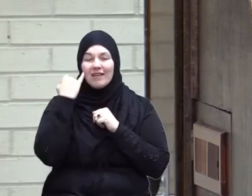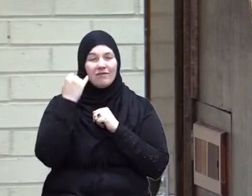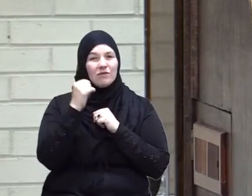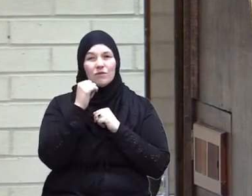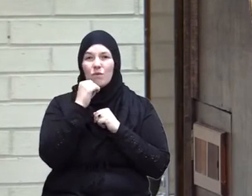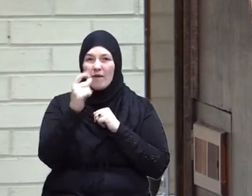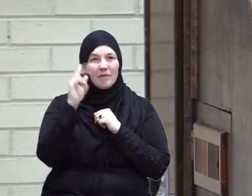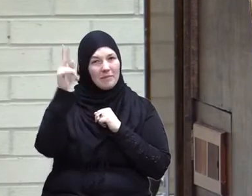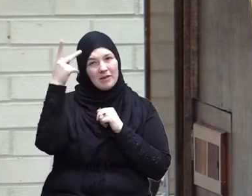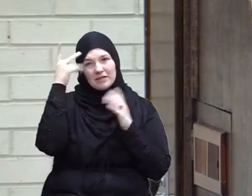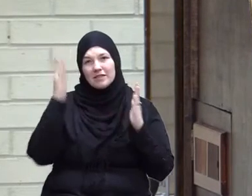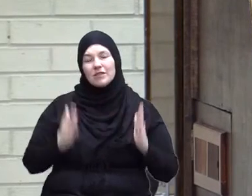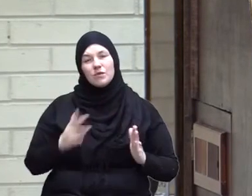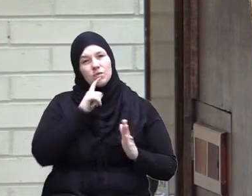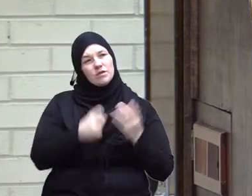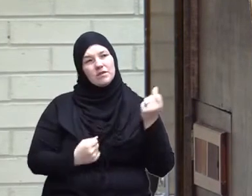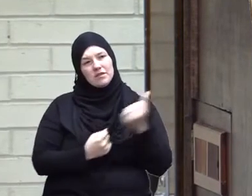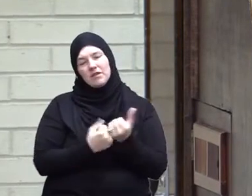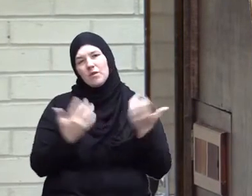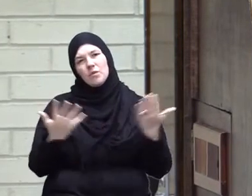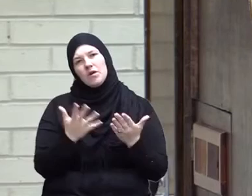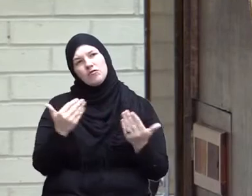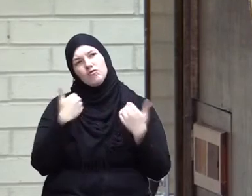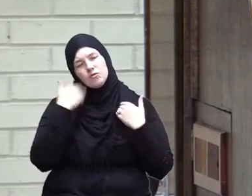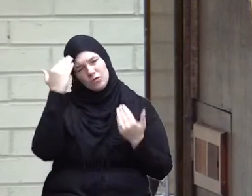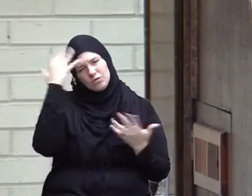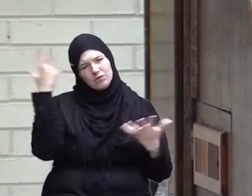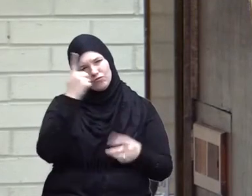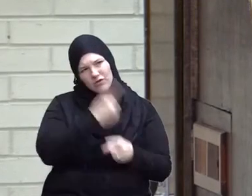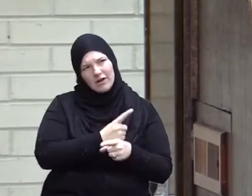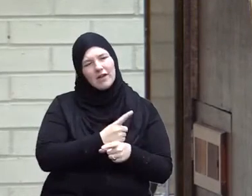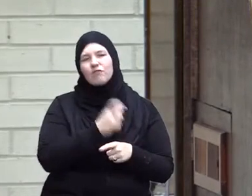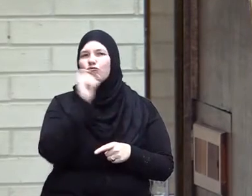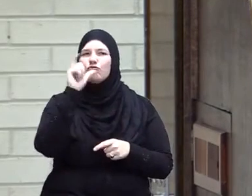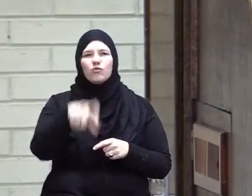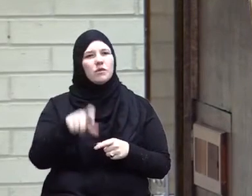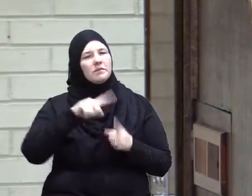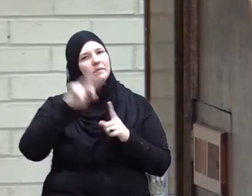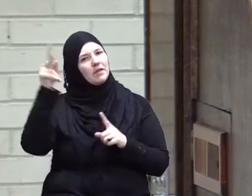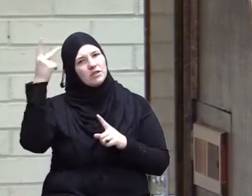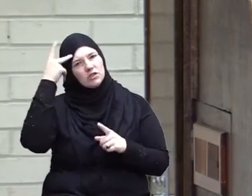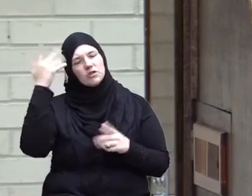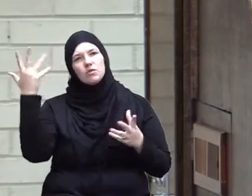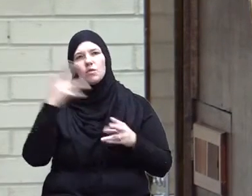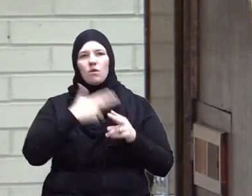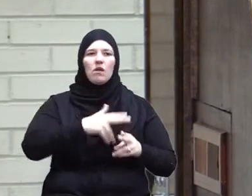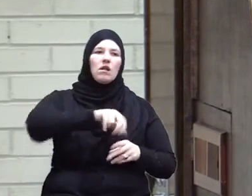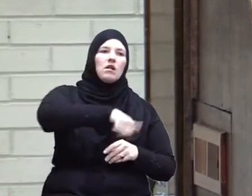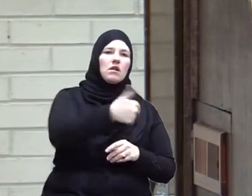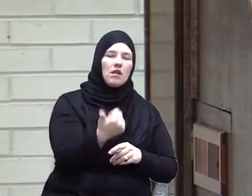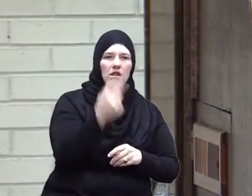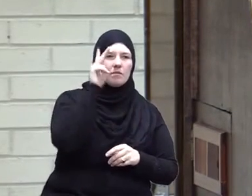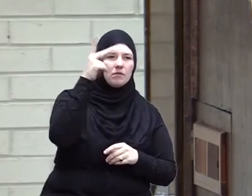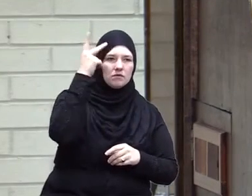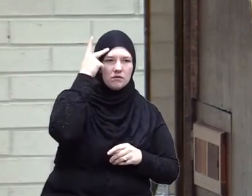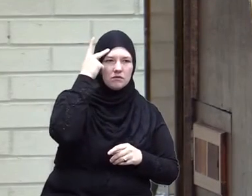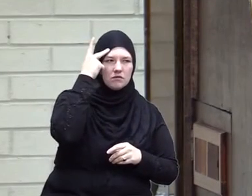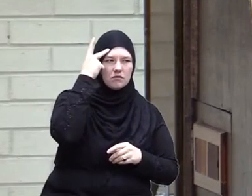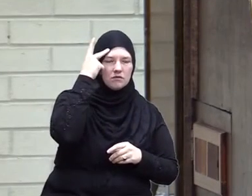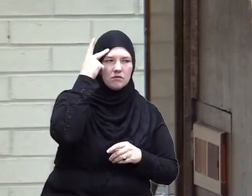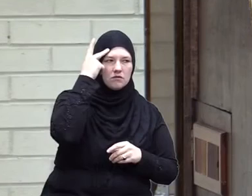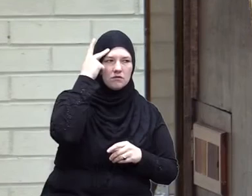You don't have to be a politician to stand for your morality and you don't have to be a politician to call another politician